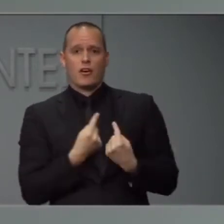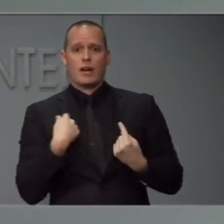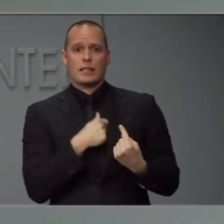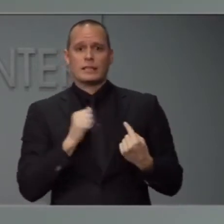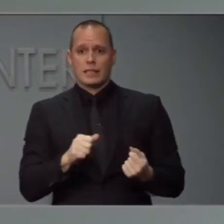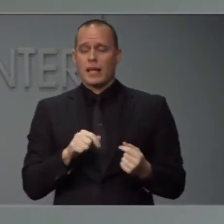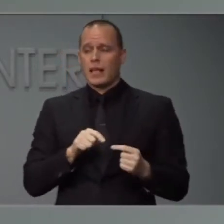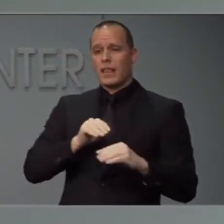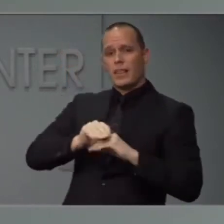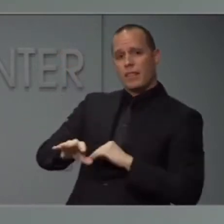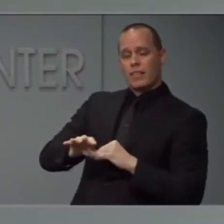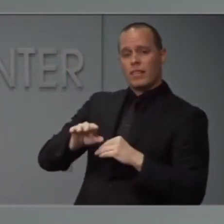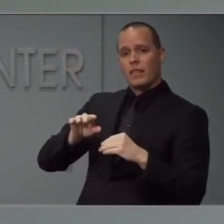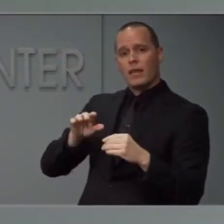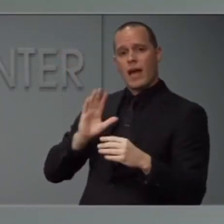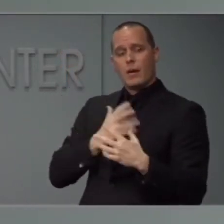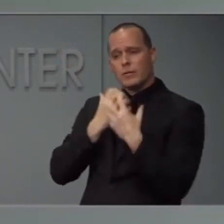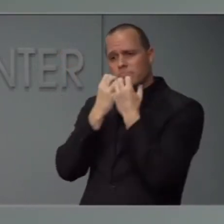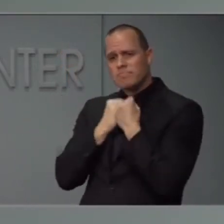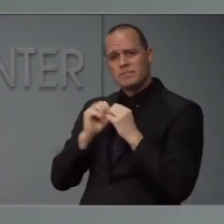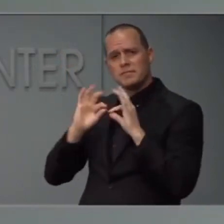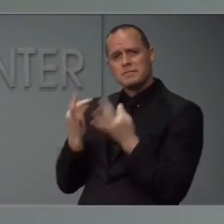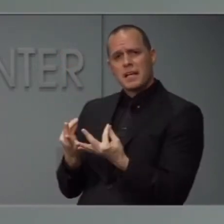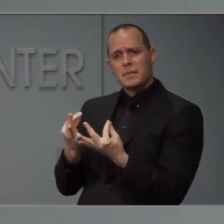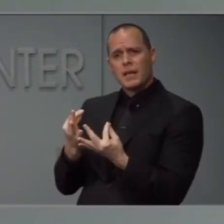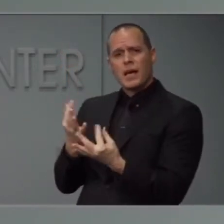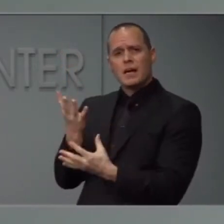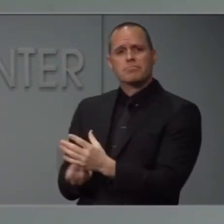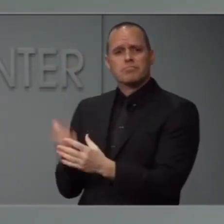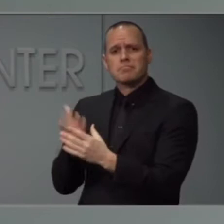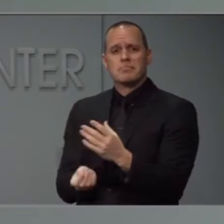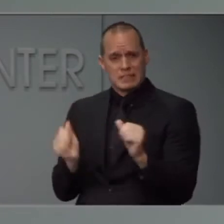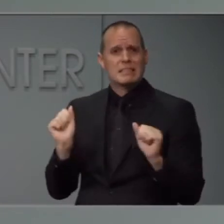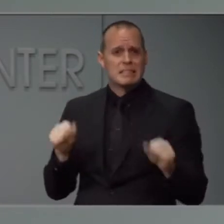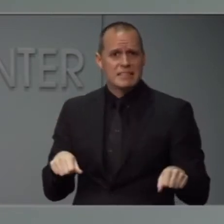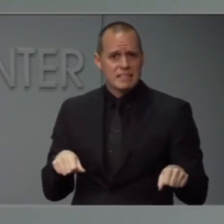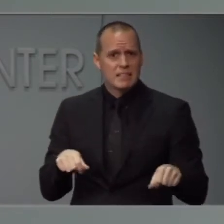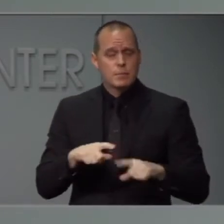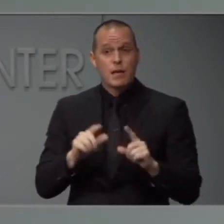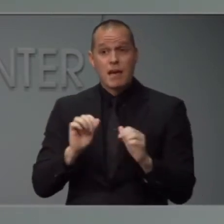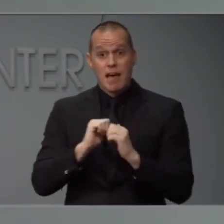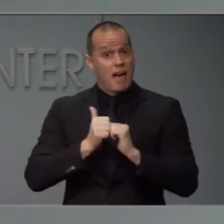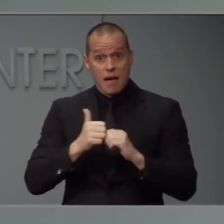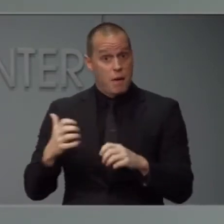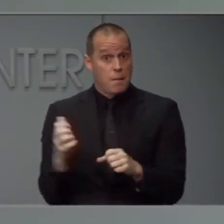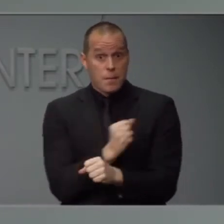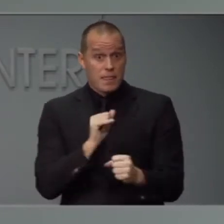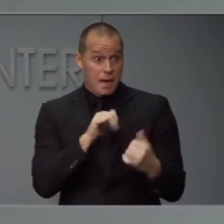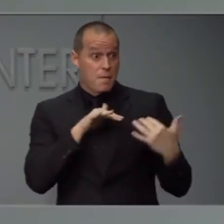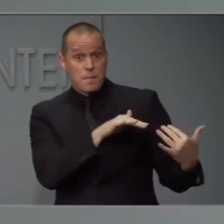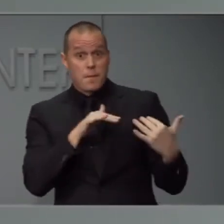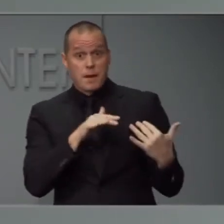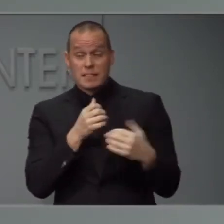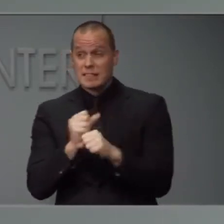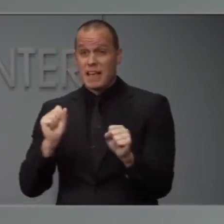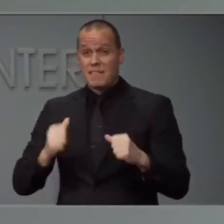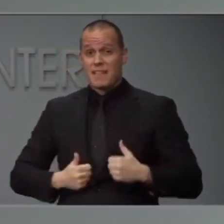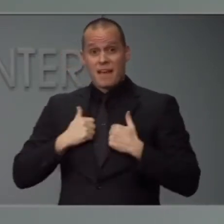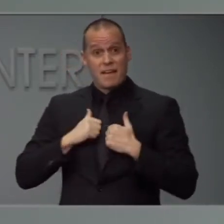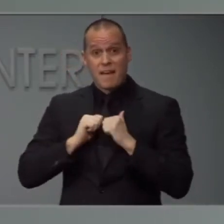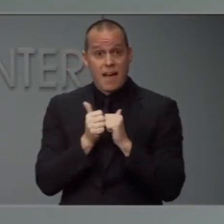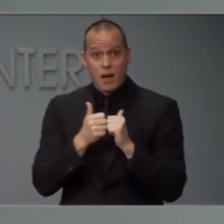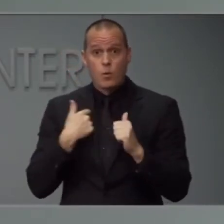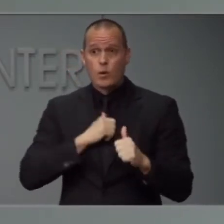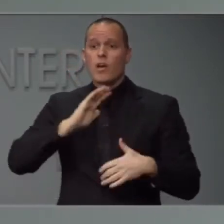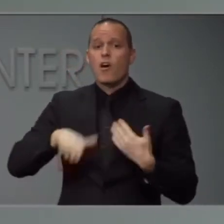loved ones from us. And the only way we can win and save as many lives as possible is if we all do our